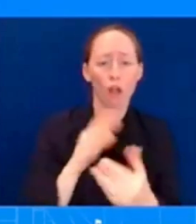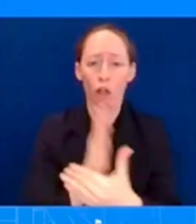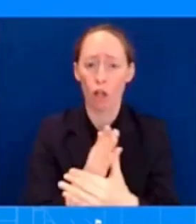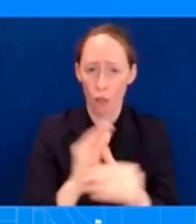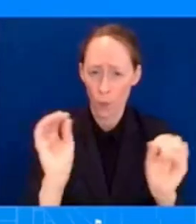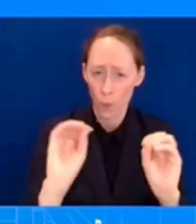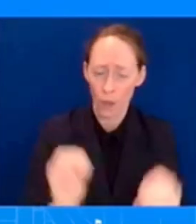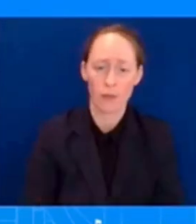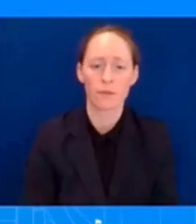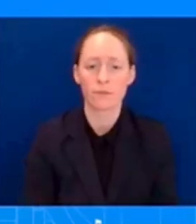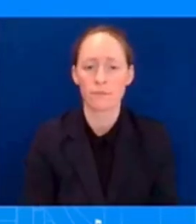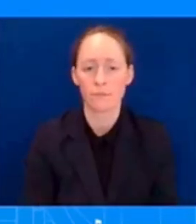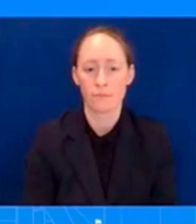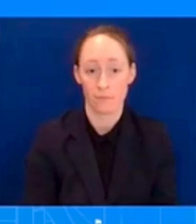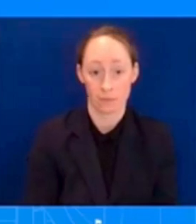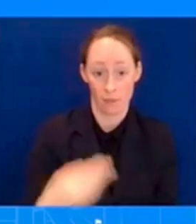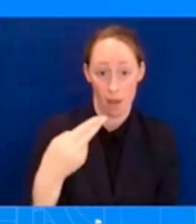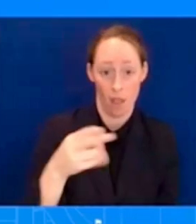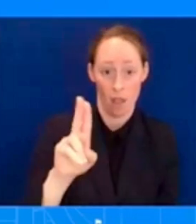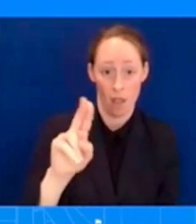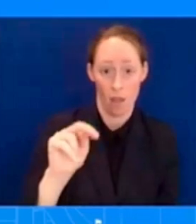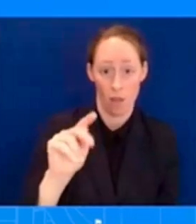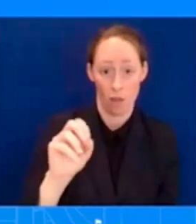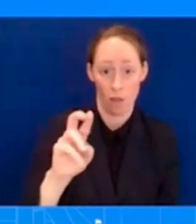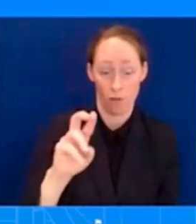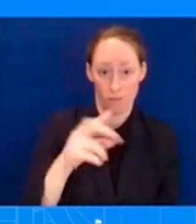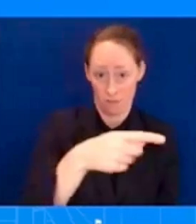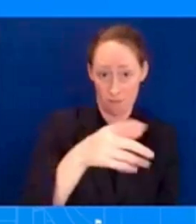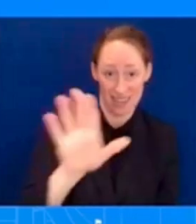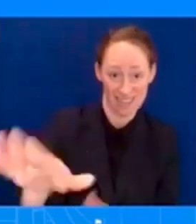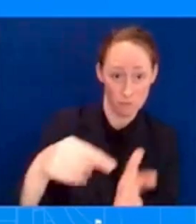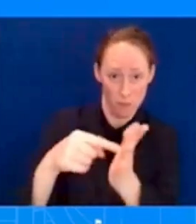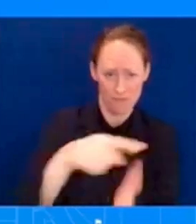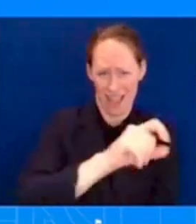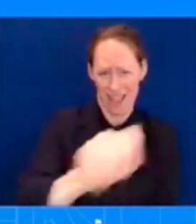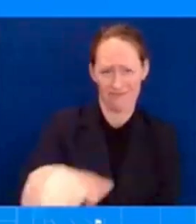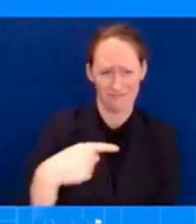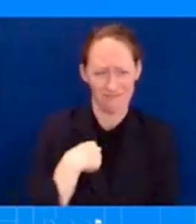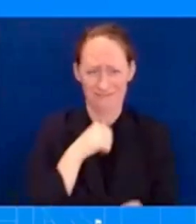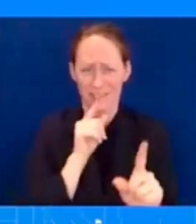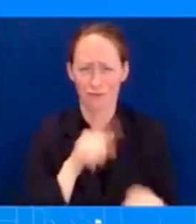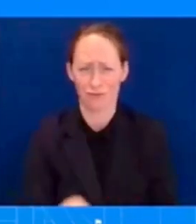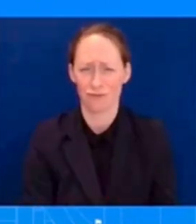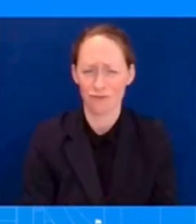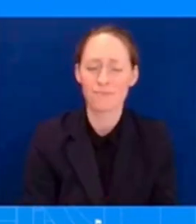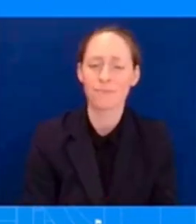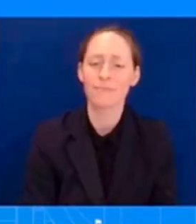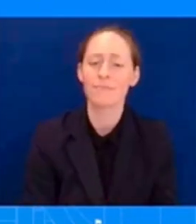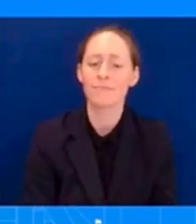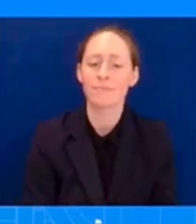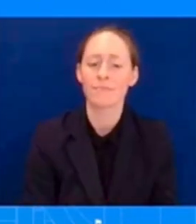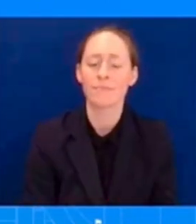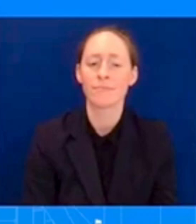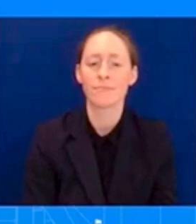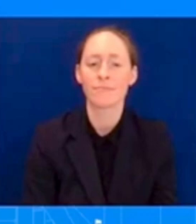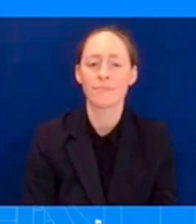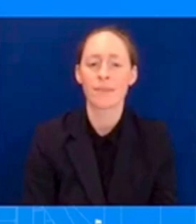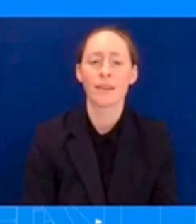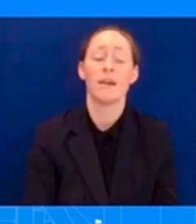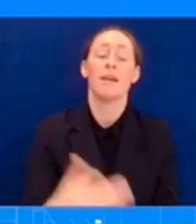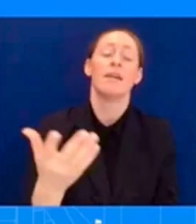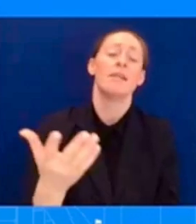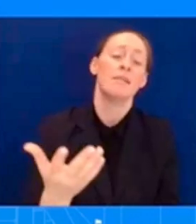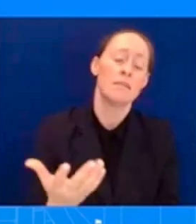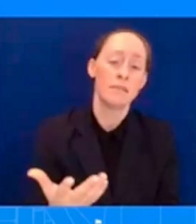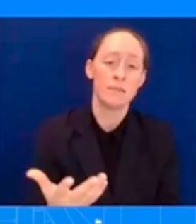to his representative. That is not something that I will respond to. What I can say, and I've said it at the top when I was first asked this question, is that the Department of Justice is